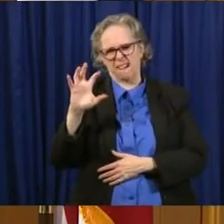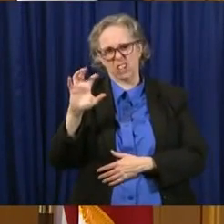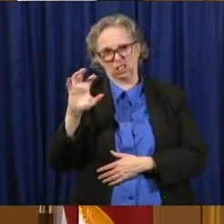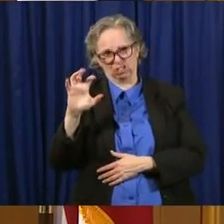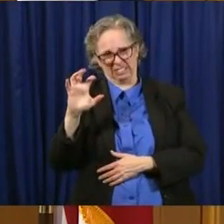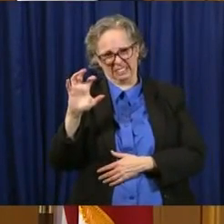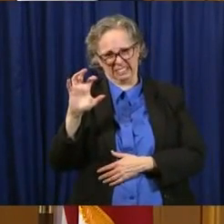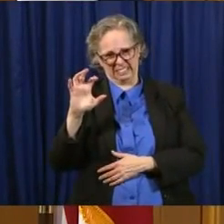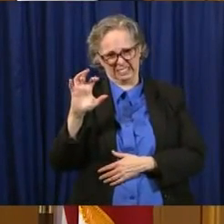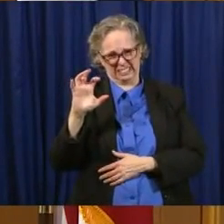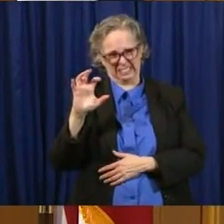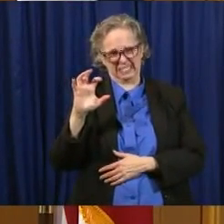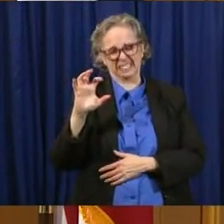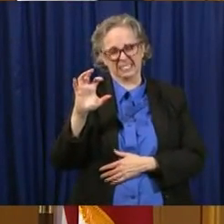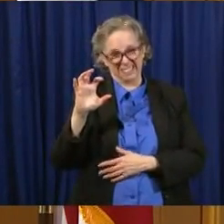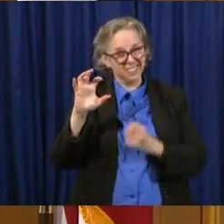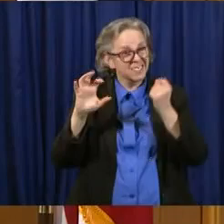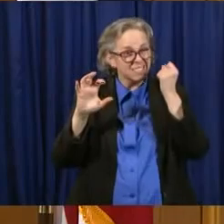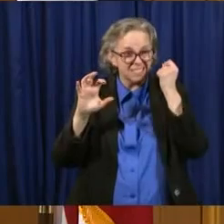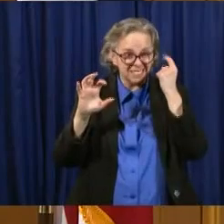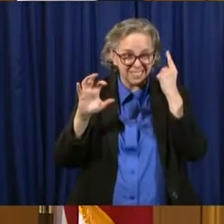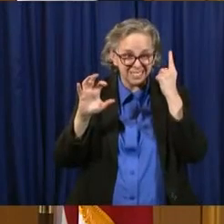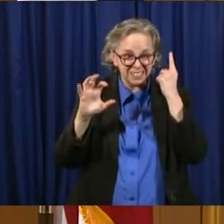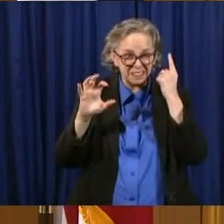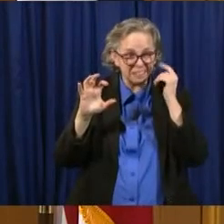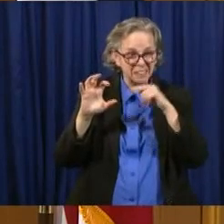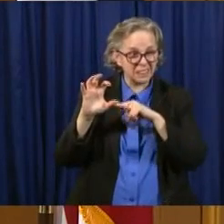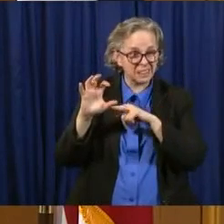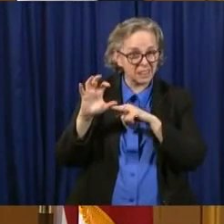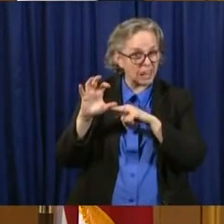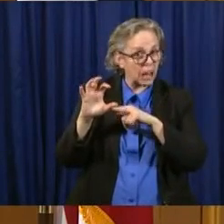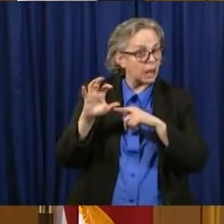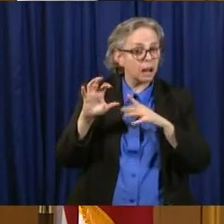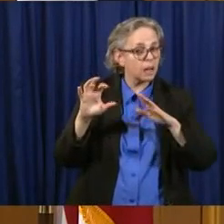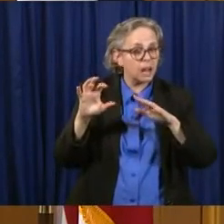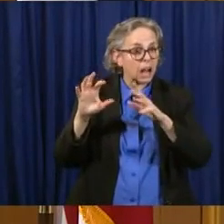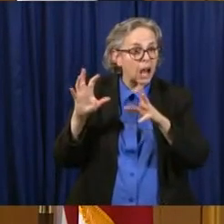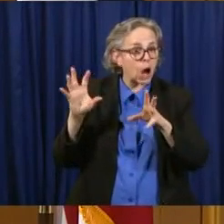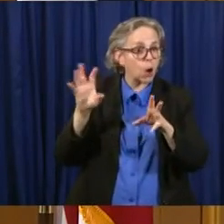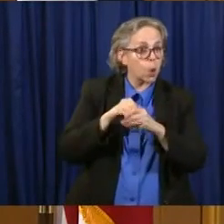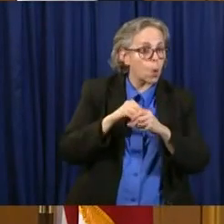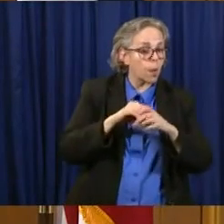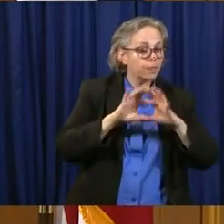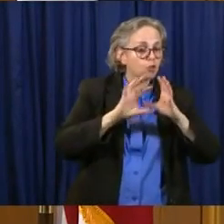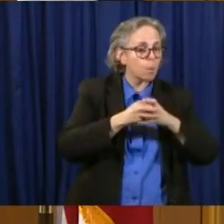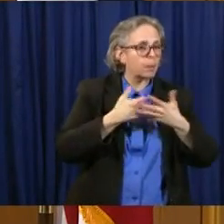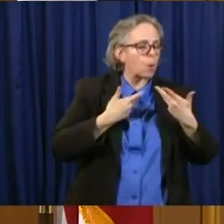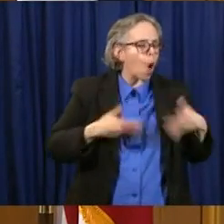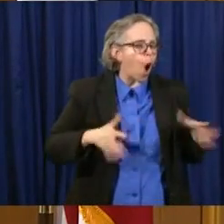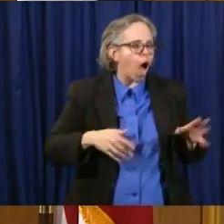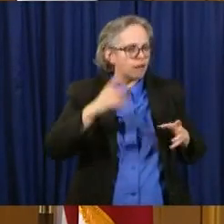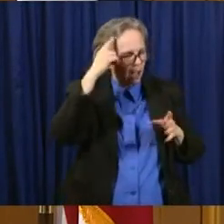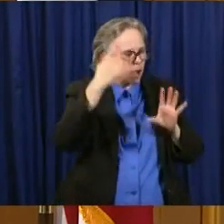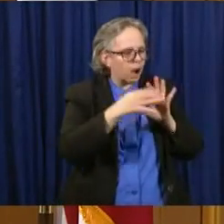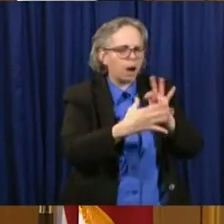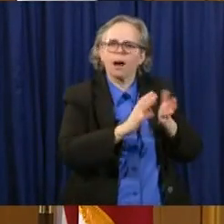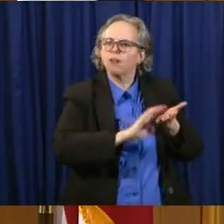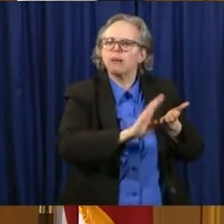independent of the individuals that I just, uh, announced, uh, were being, were being released.